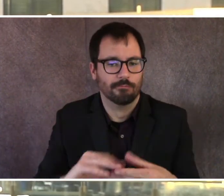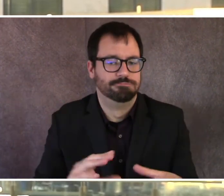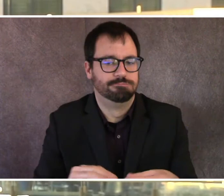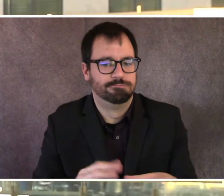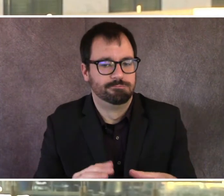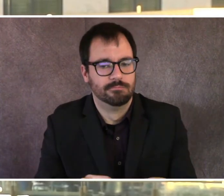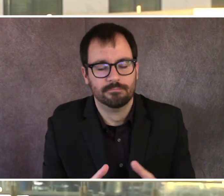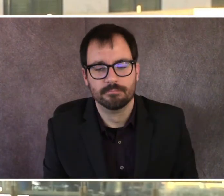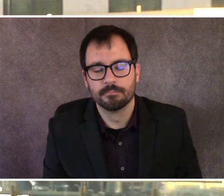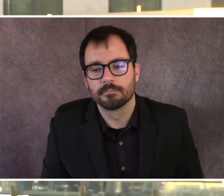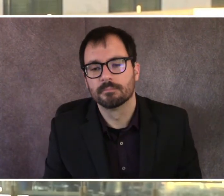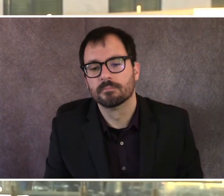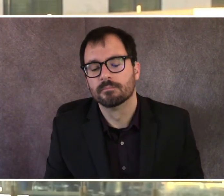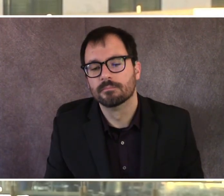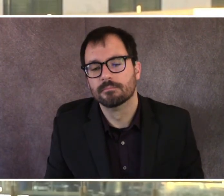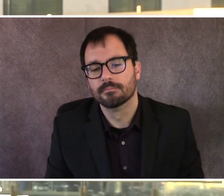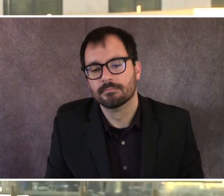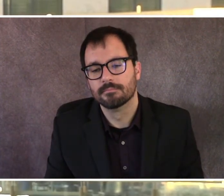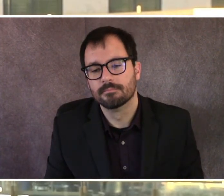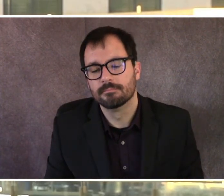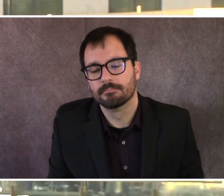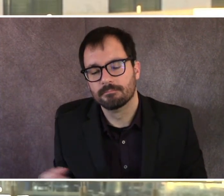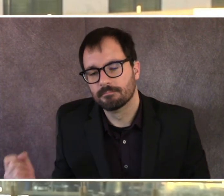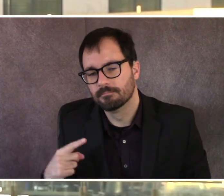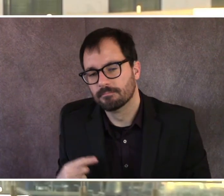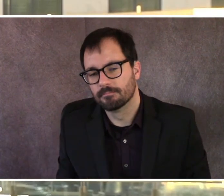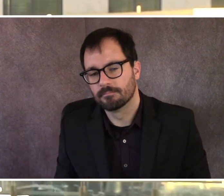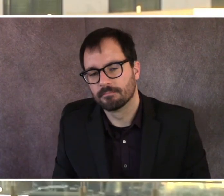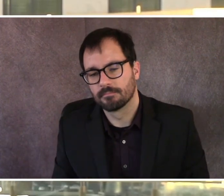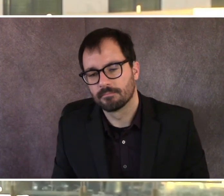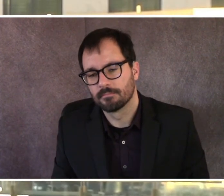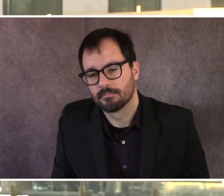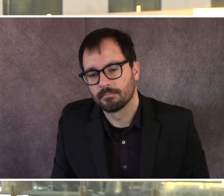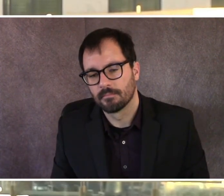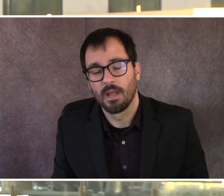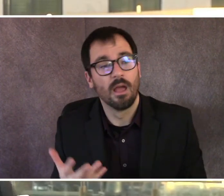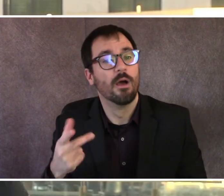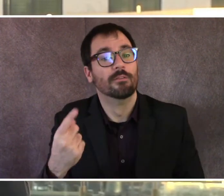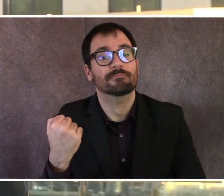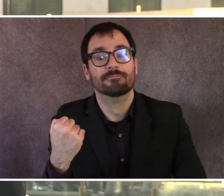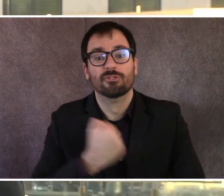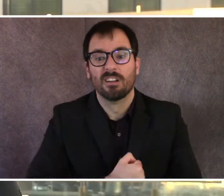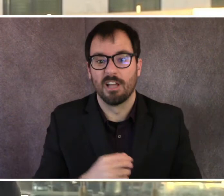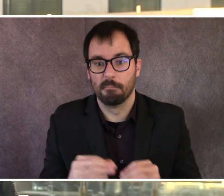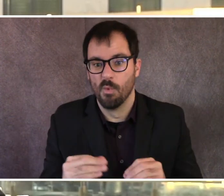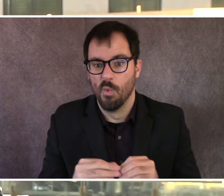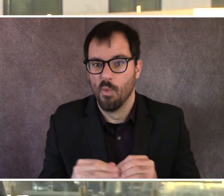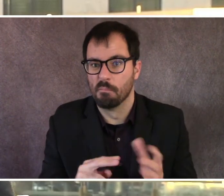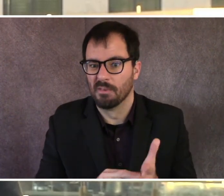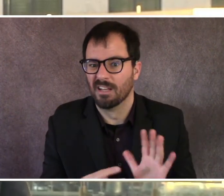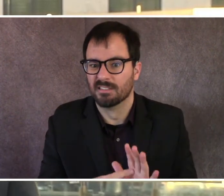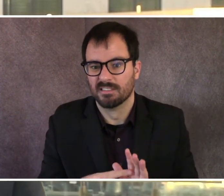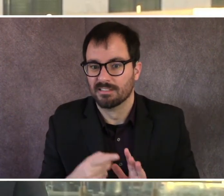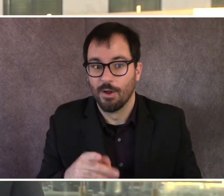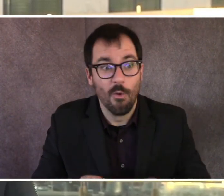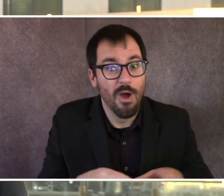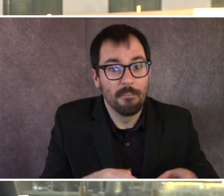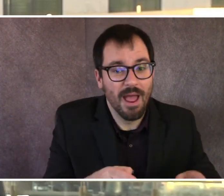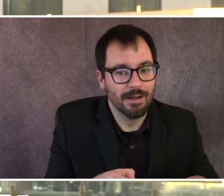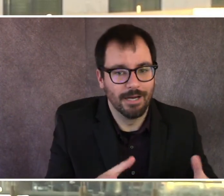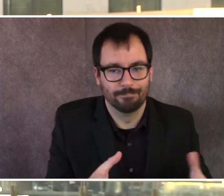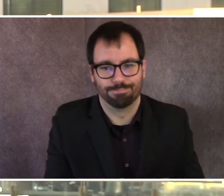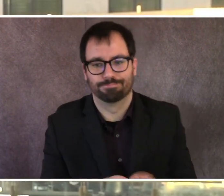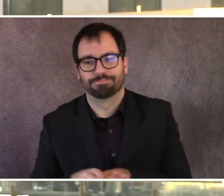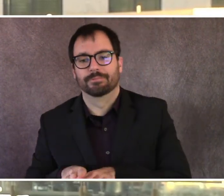I mean, again, I think we had, we had about 12, 14 weeks of 1